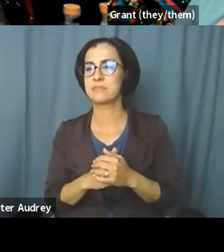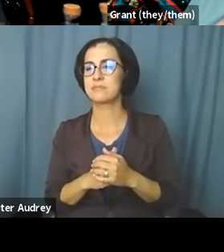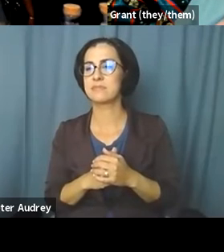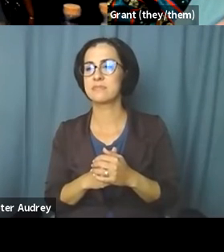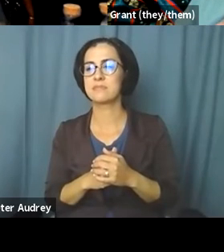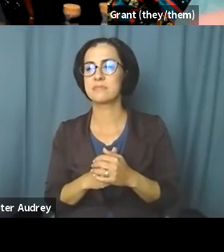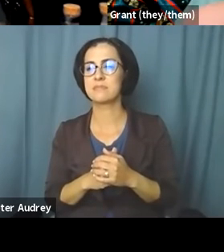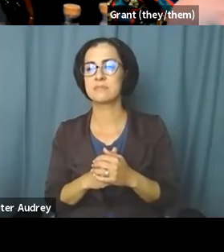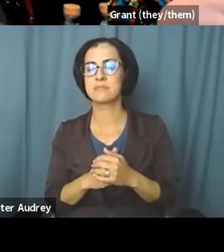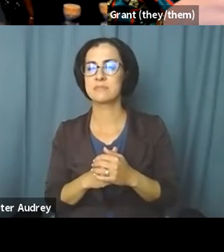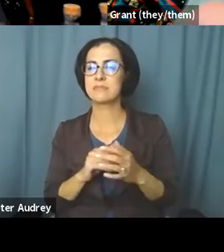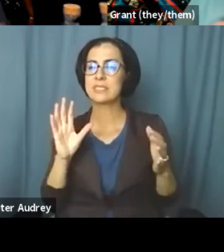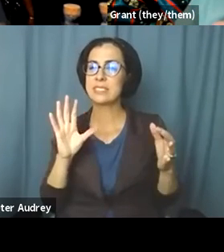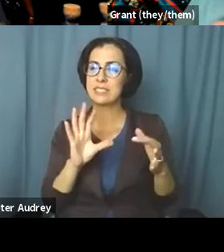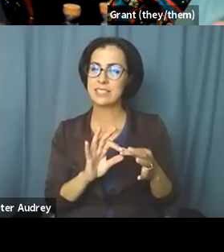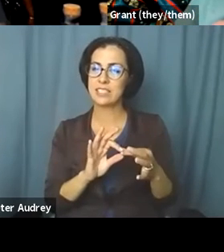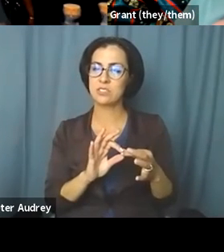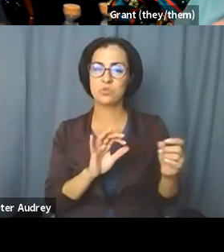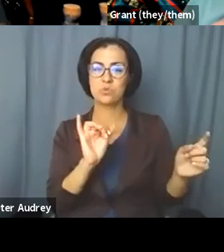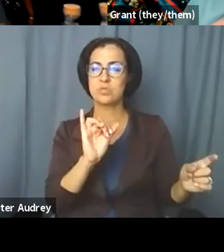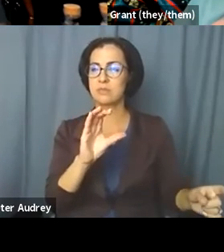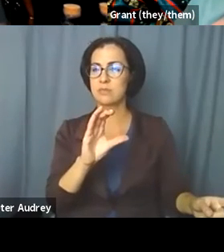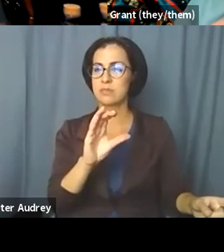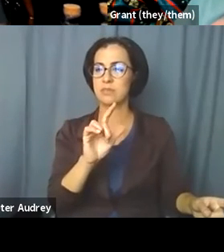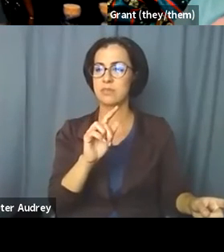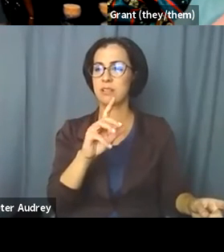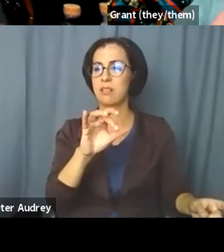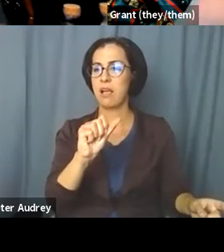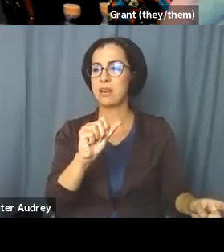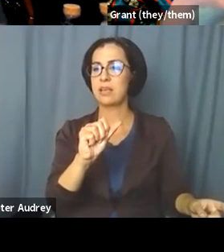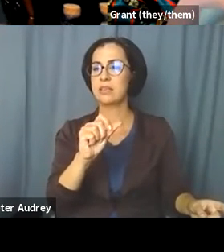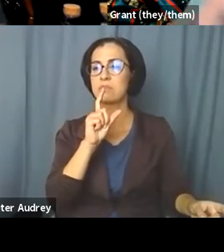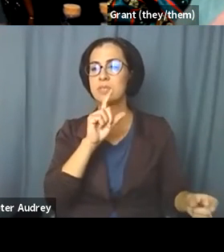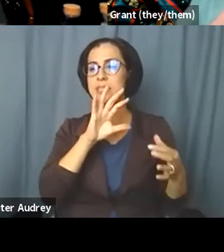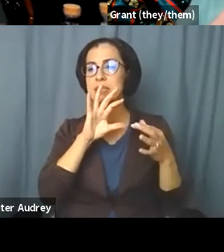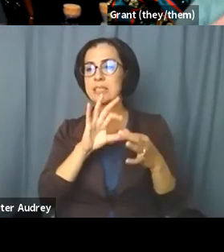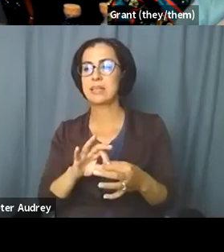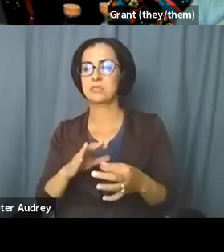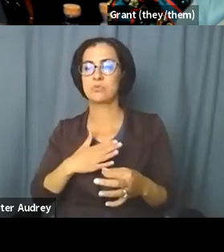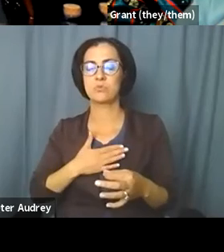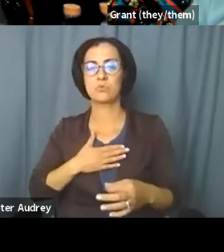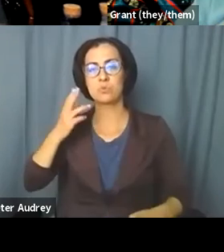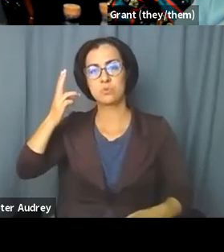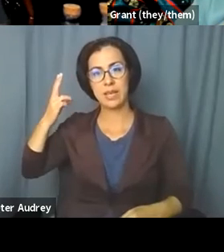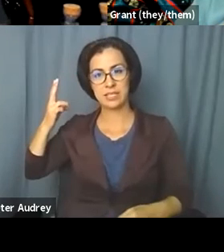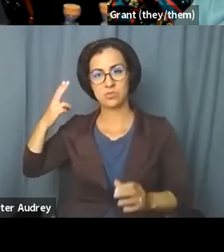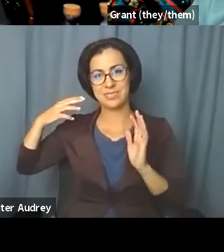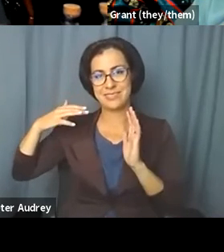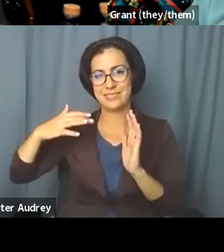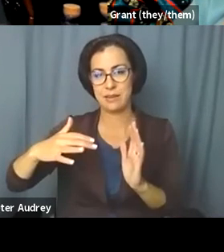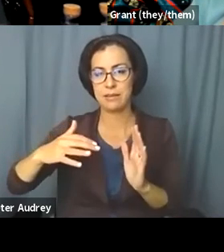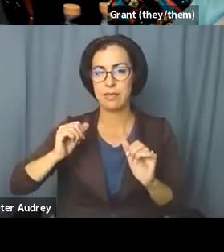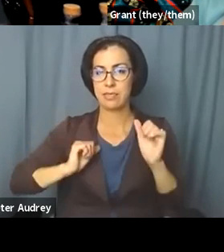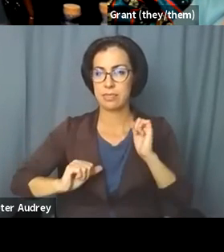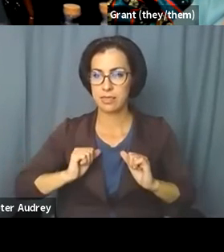connected to also like Claudia, my own, um, history in studying theater and performance,